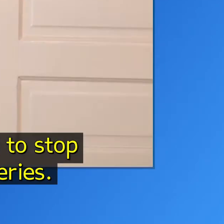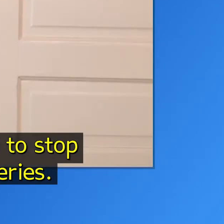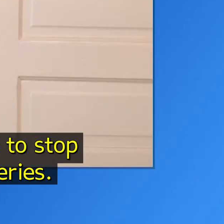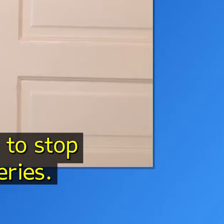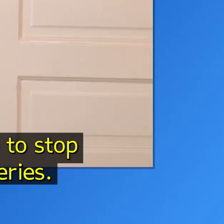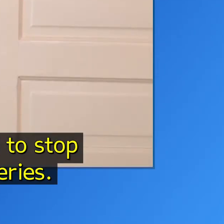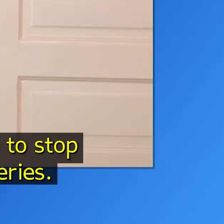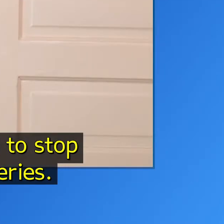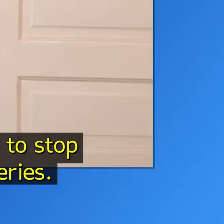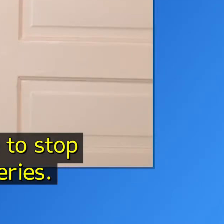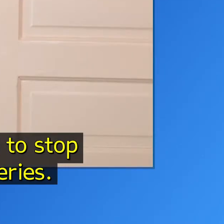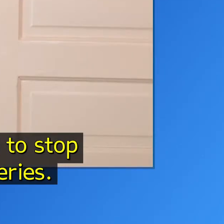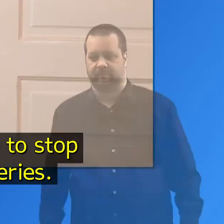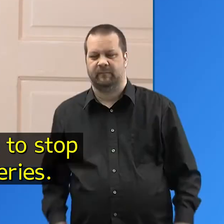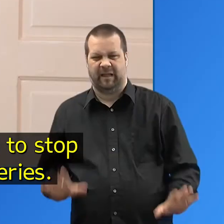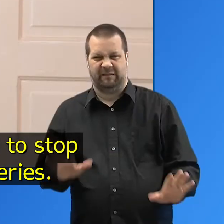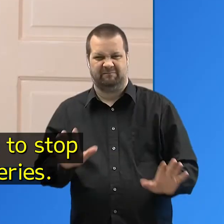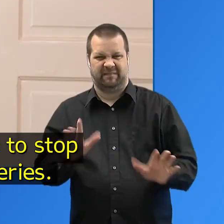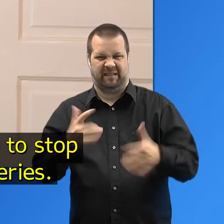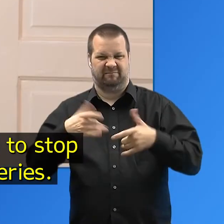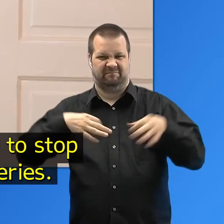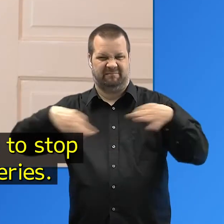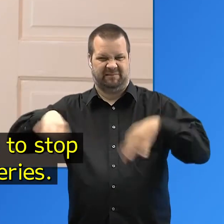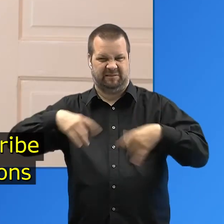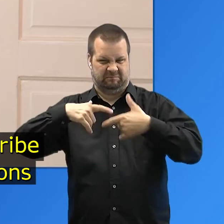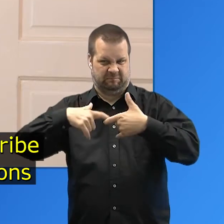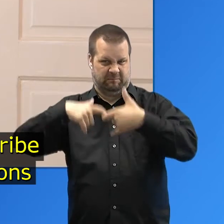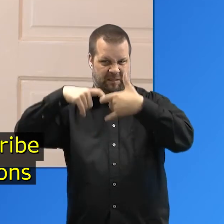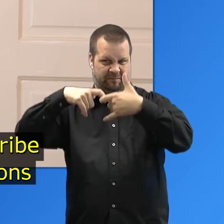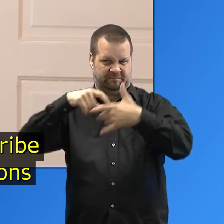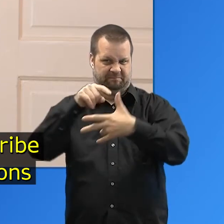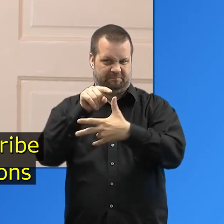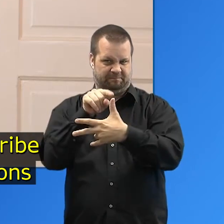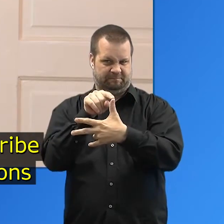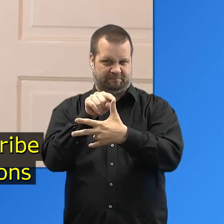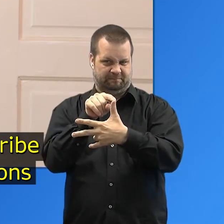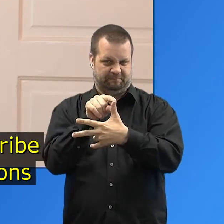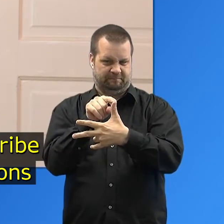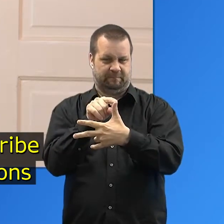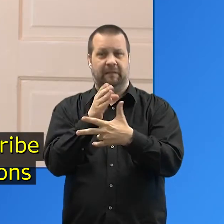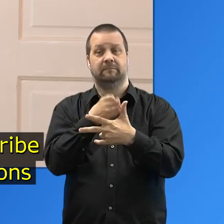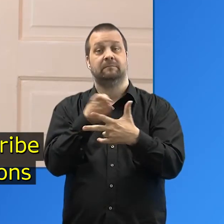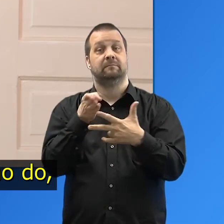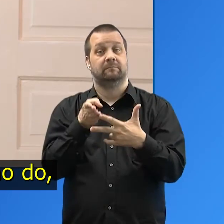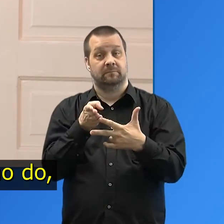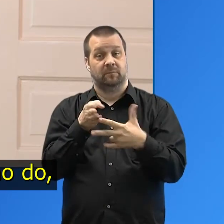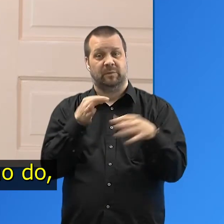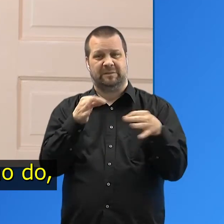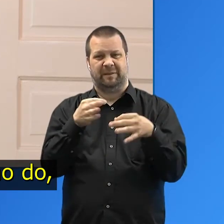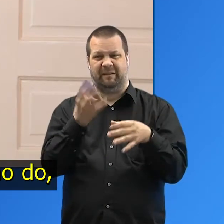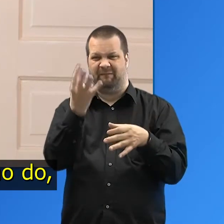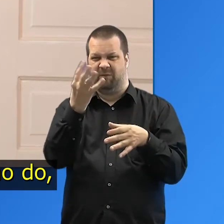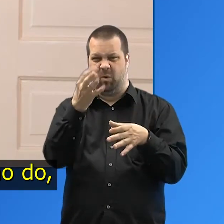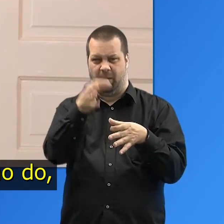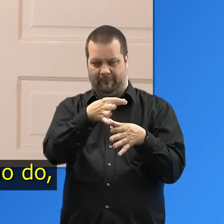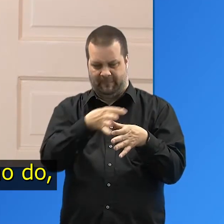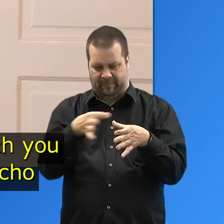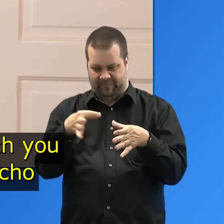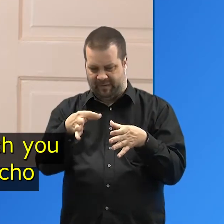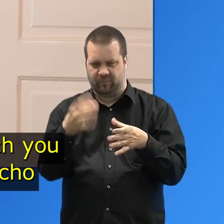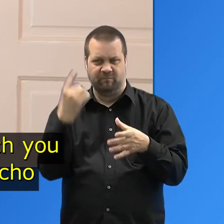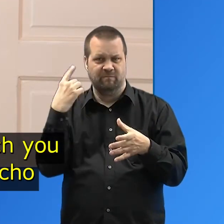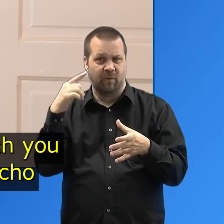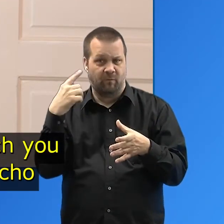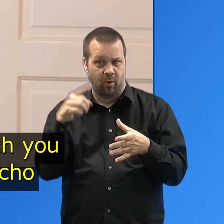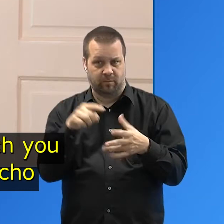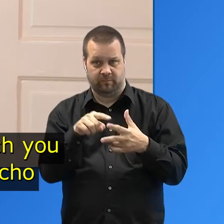This is a good place to stop part one of this video series. In part two, we'll describe what the four buttons on the top of the Echo do.